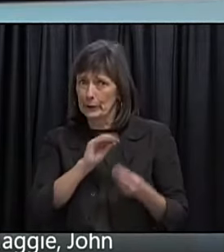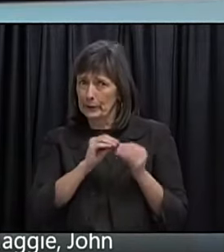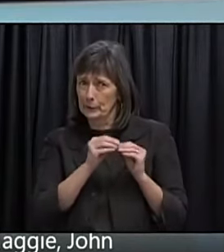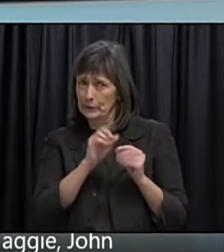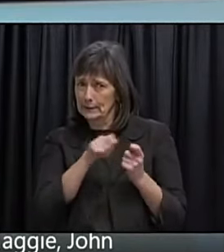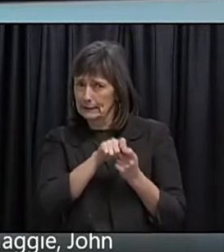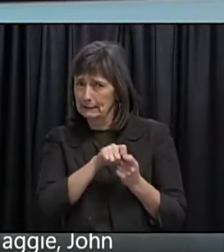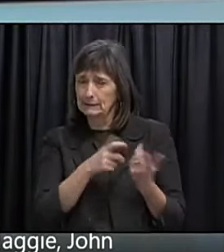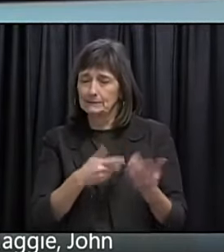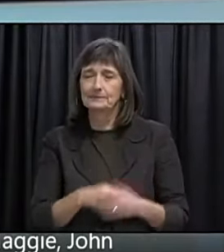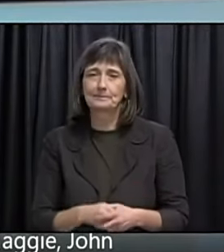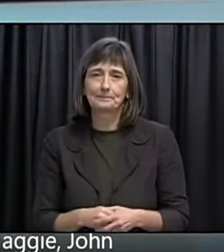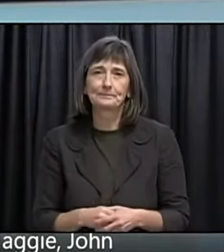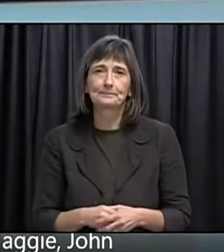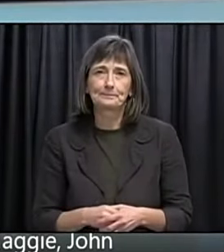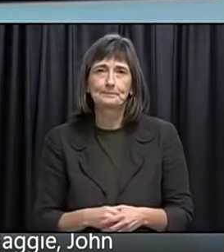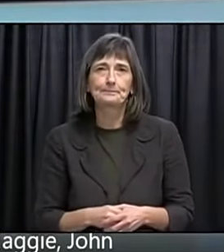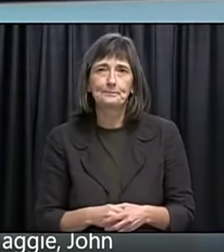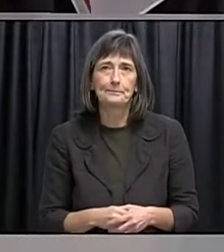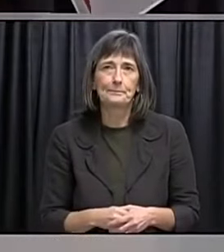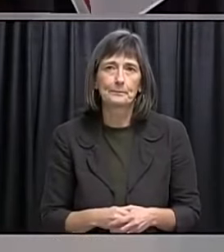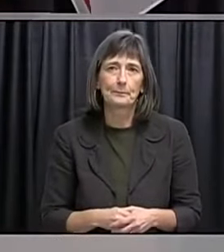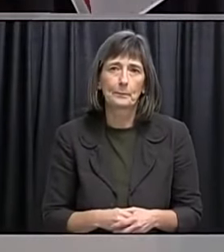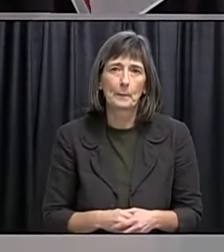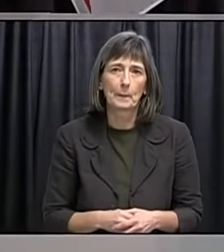you the detail numbers. Thank you.